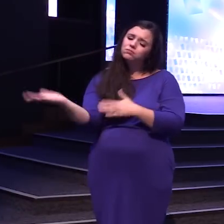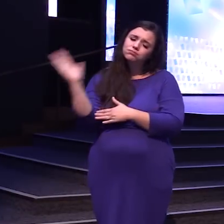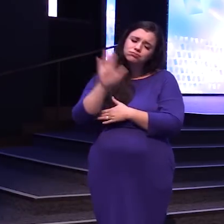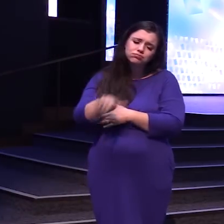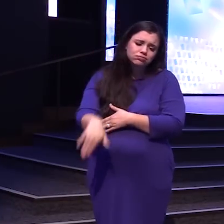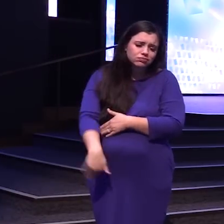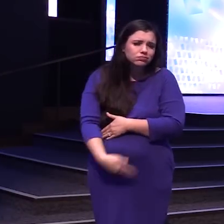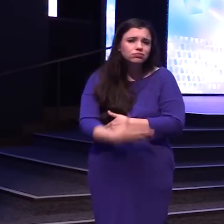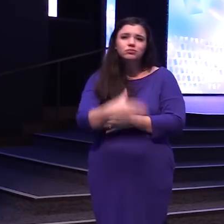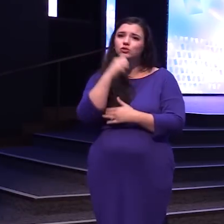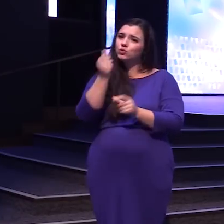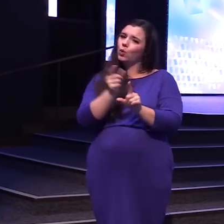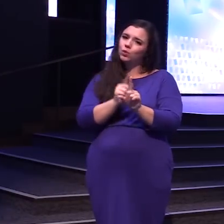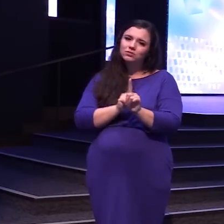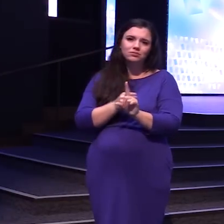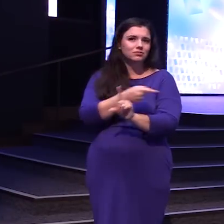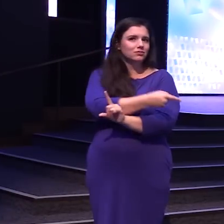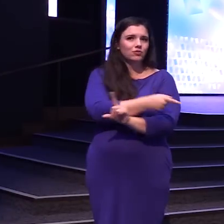from this